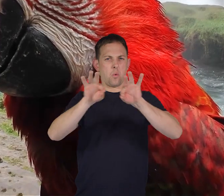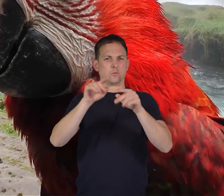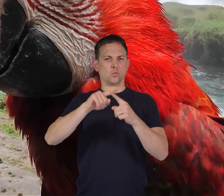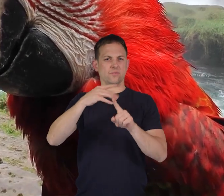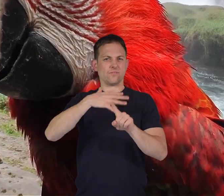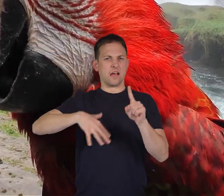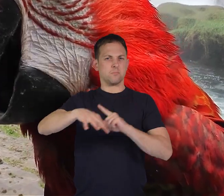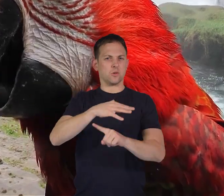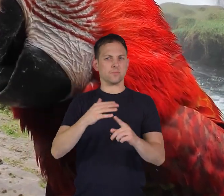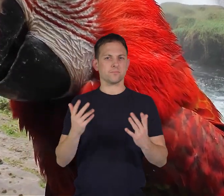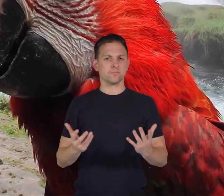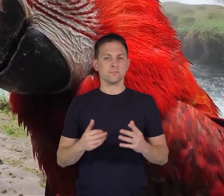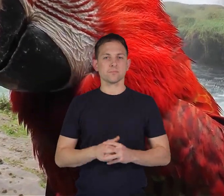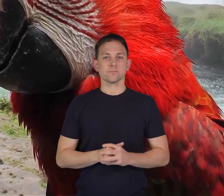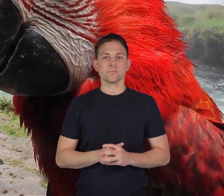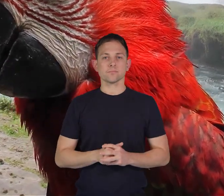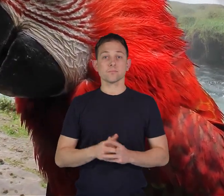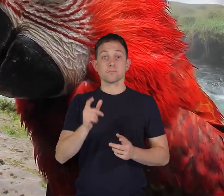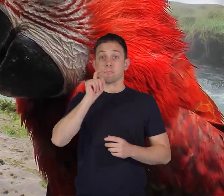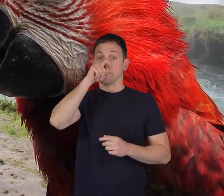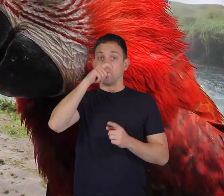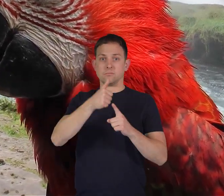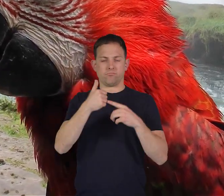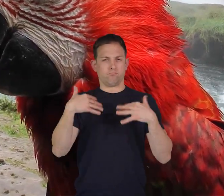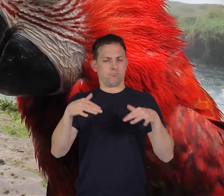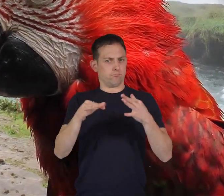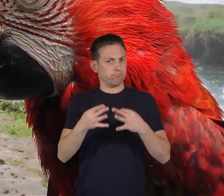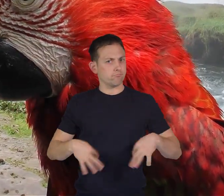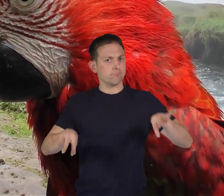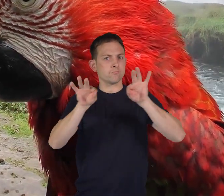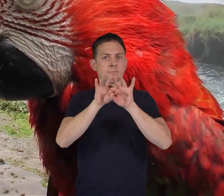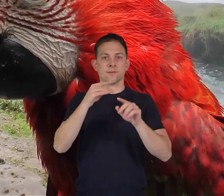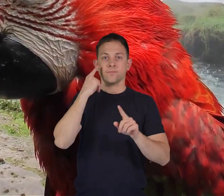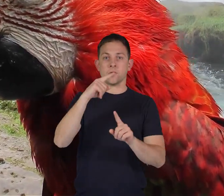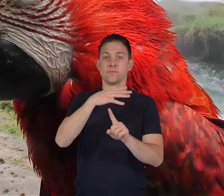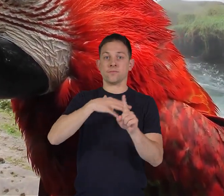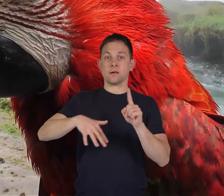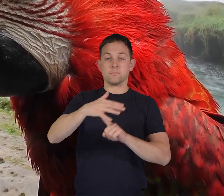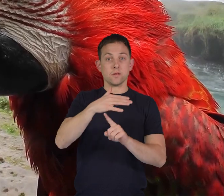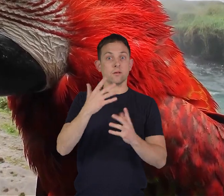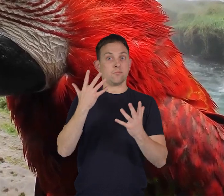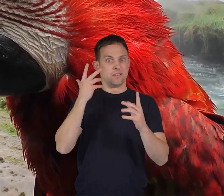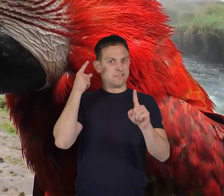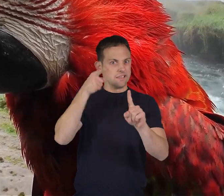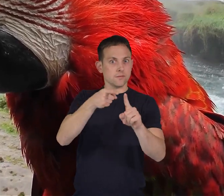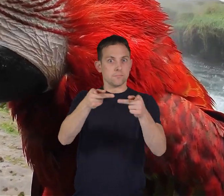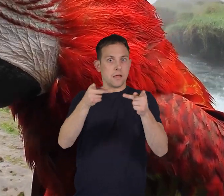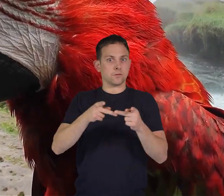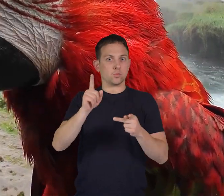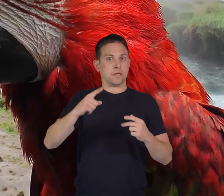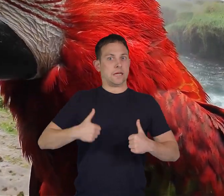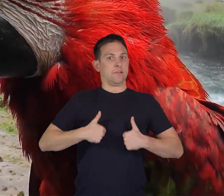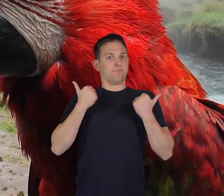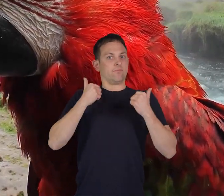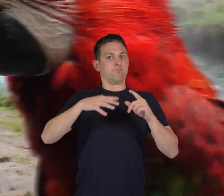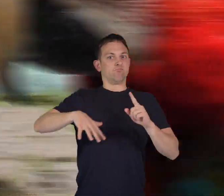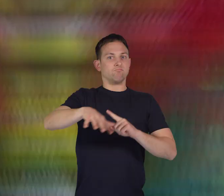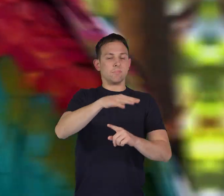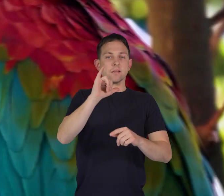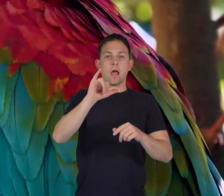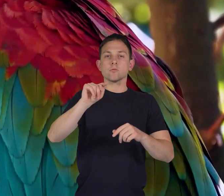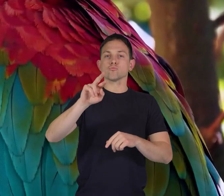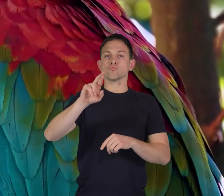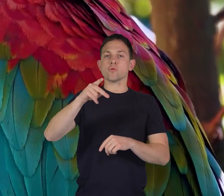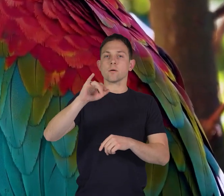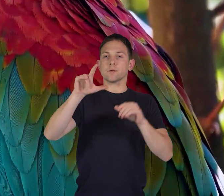Parrots are super crucial for the environment, especially in places where they live naturally, like tropical rainforests.